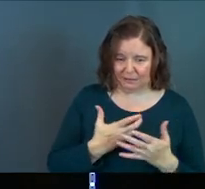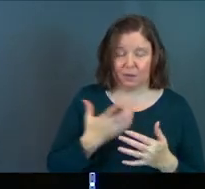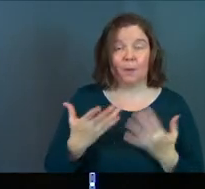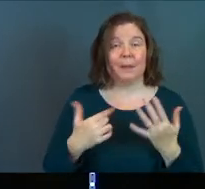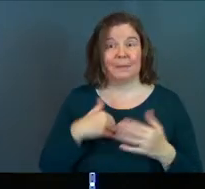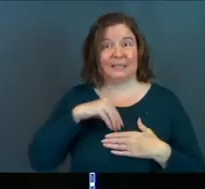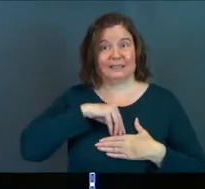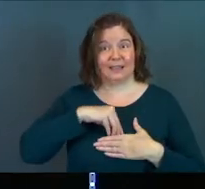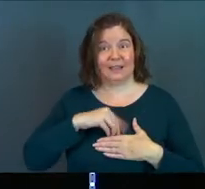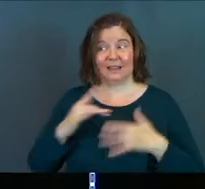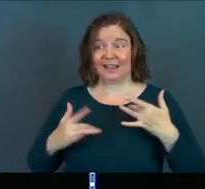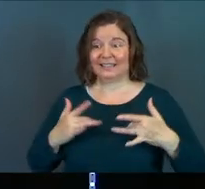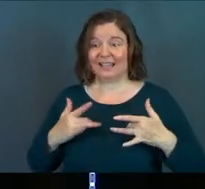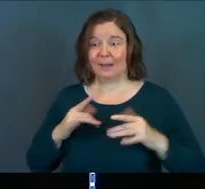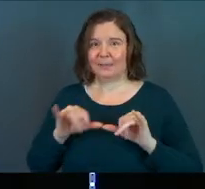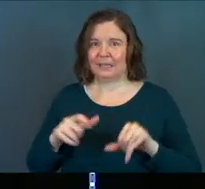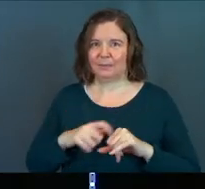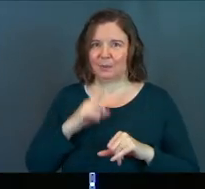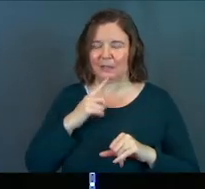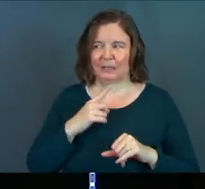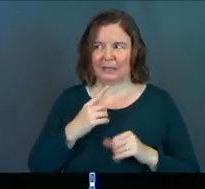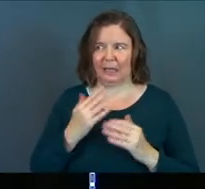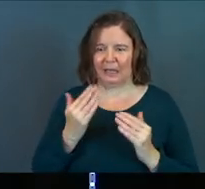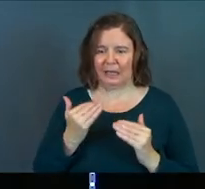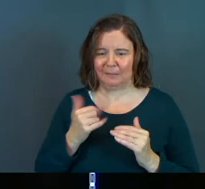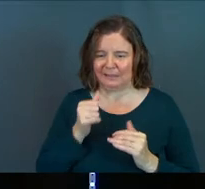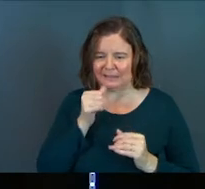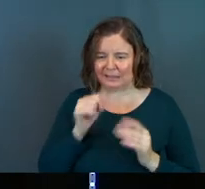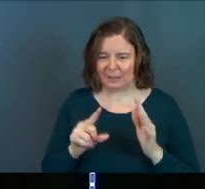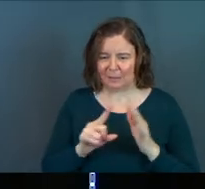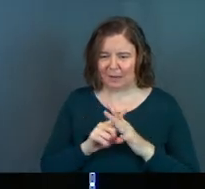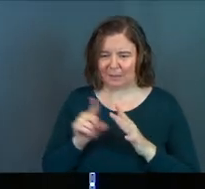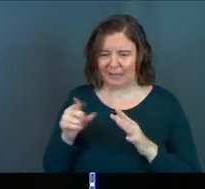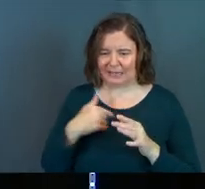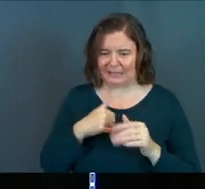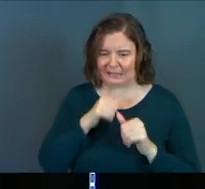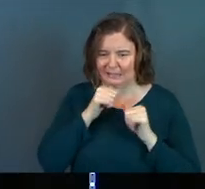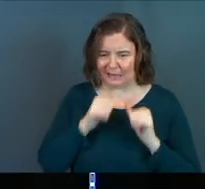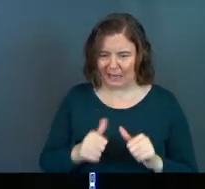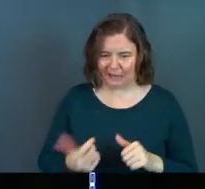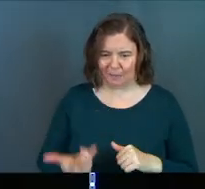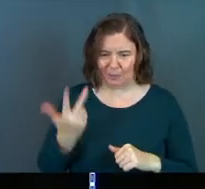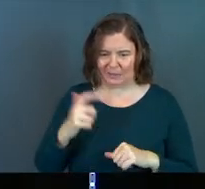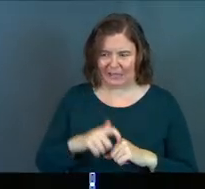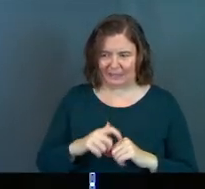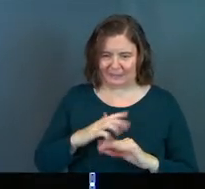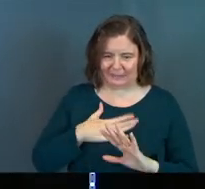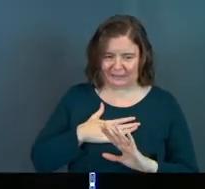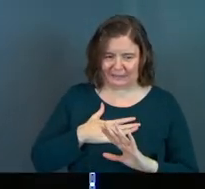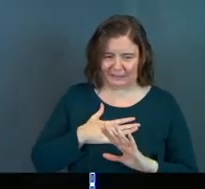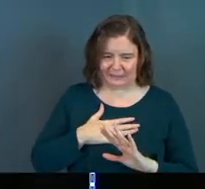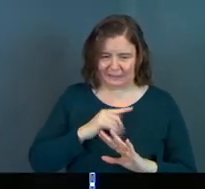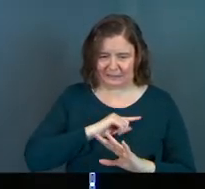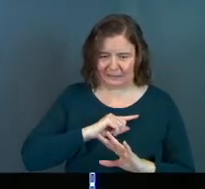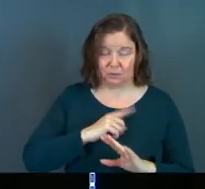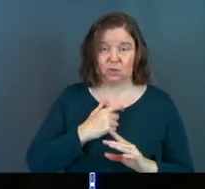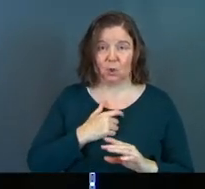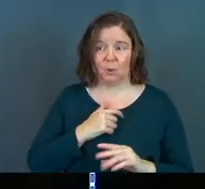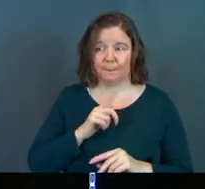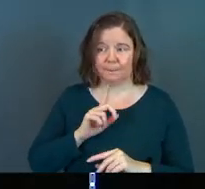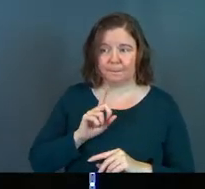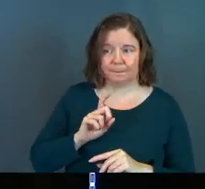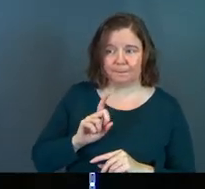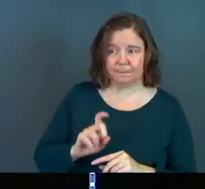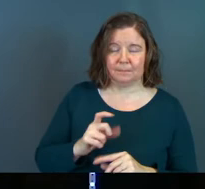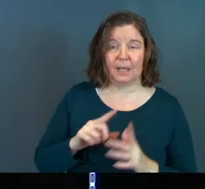And like, so maybe like he's like excited, like, huh, but he's like really hoping Jesus doesn't bring up the fact that he denied him three times. And so what happens is sit on the shore